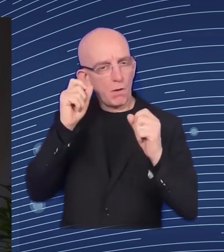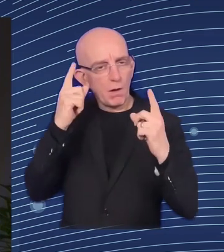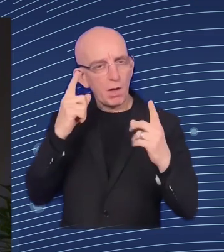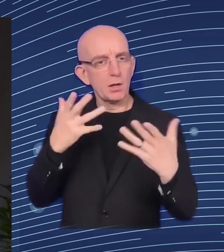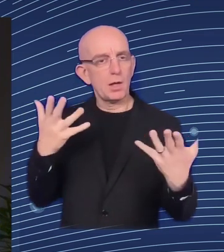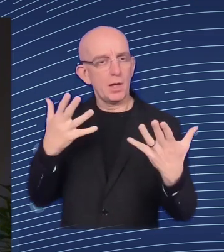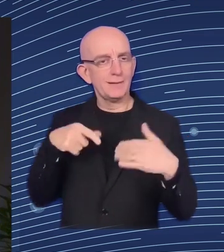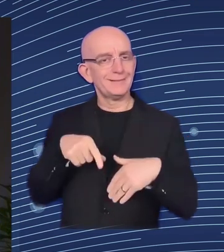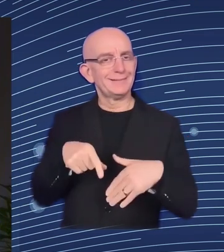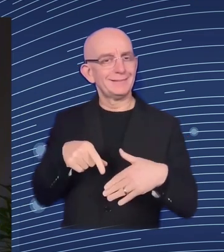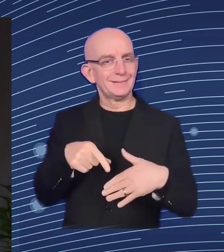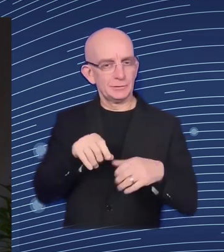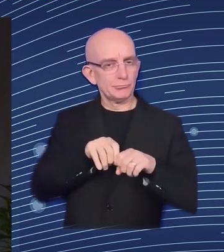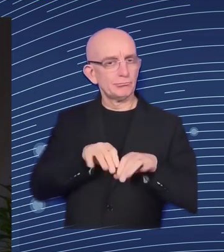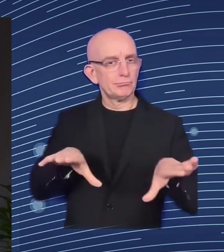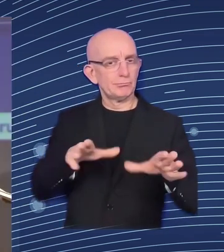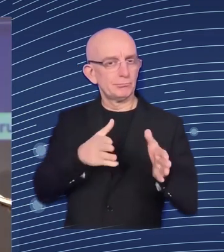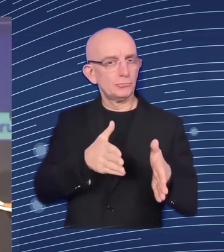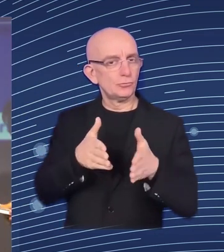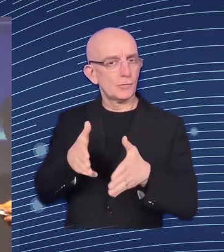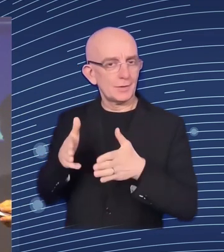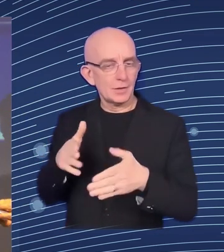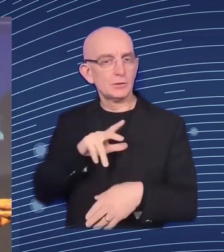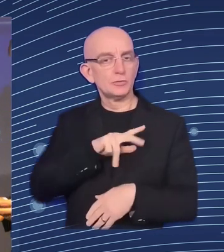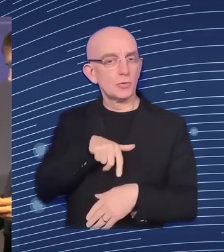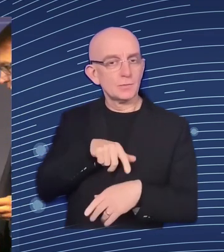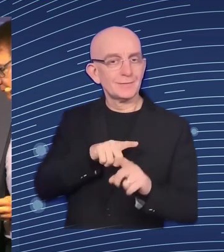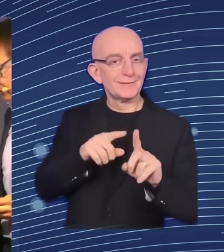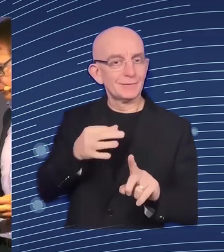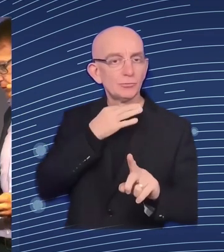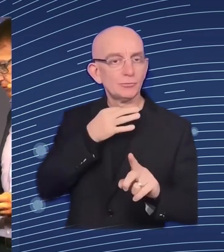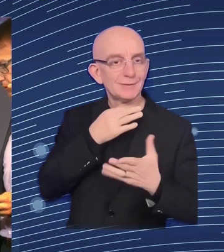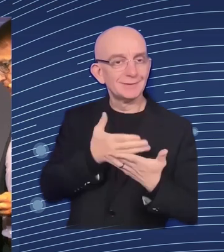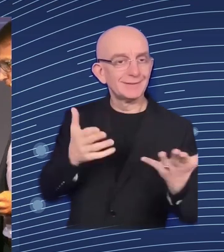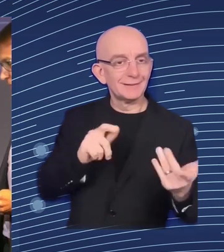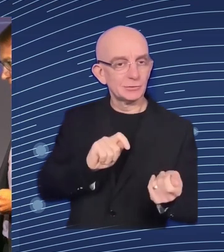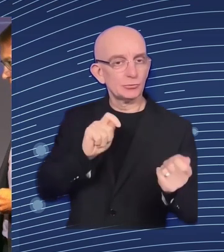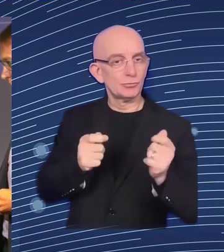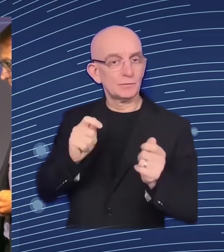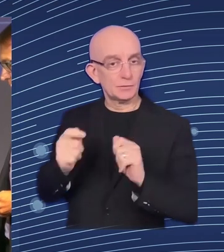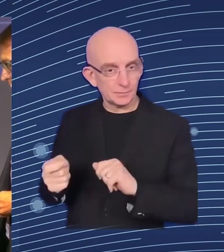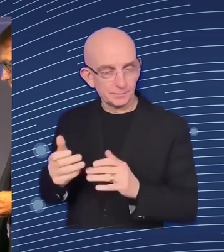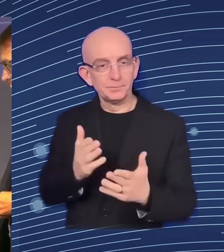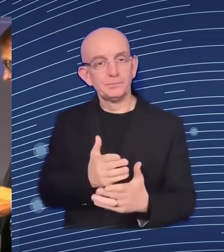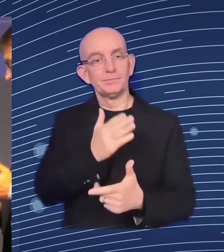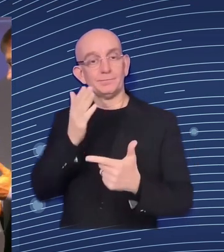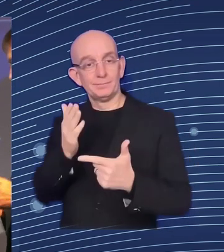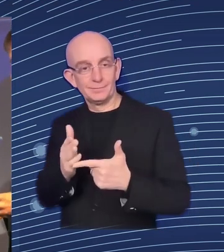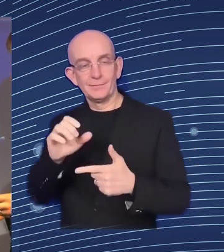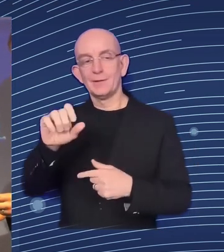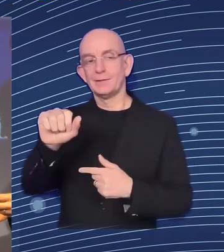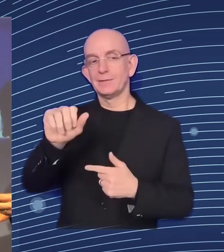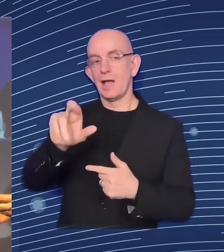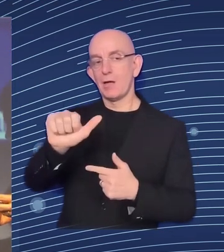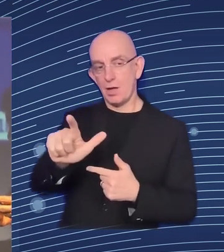next panelist. She is the director of the ISEAC Foundation and will focus on the counterfactual evaluations in the field